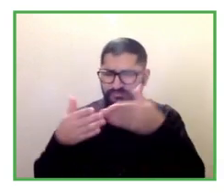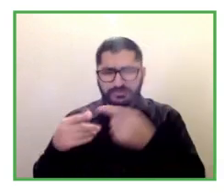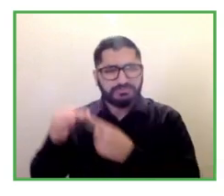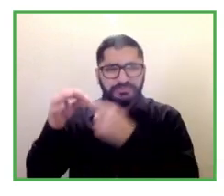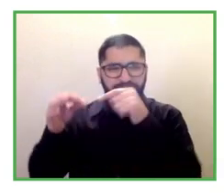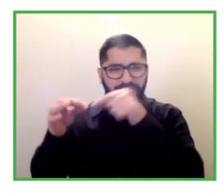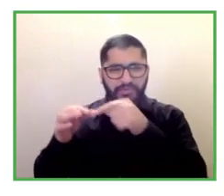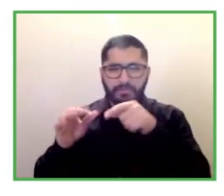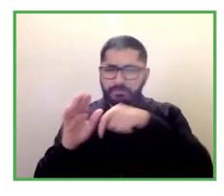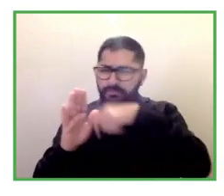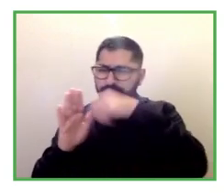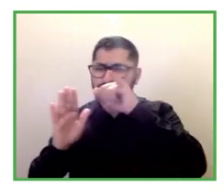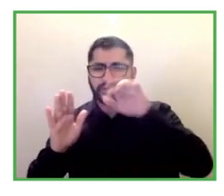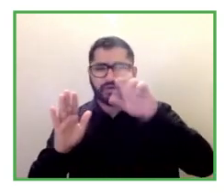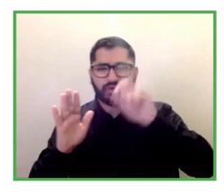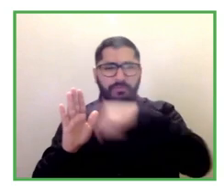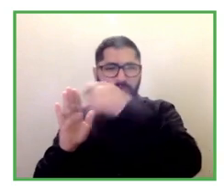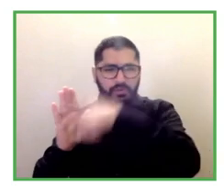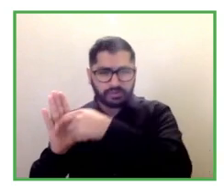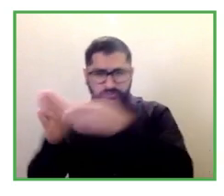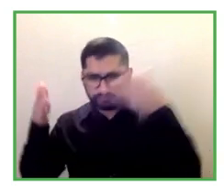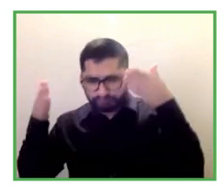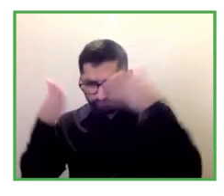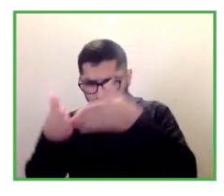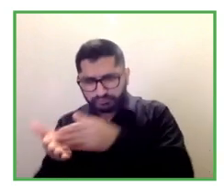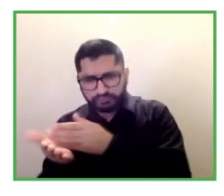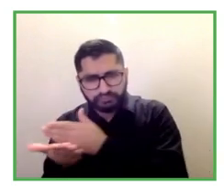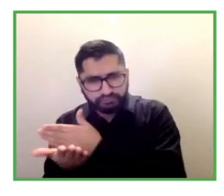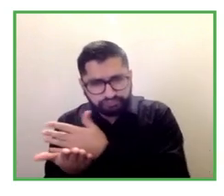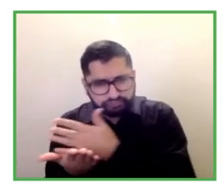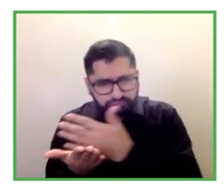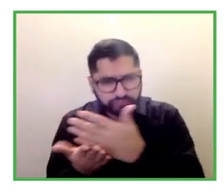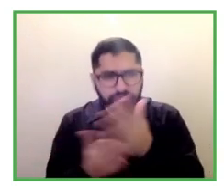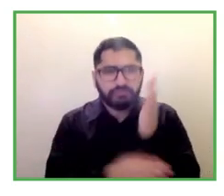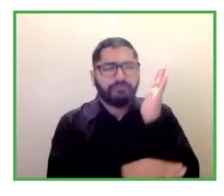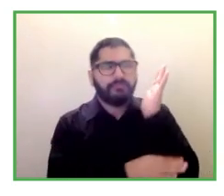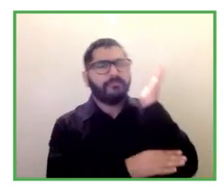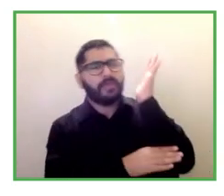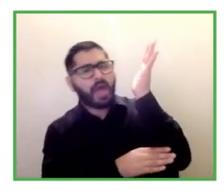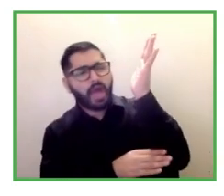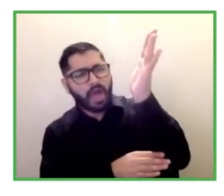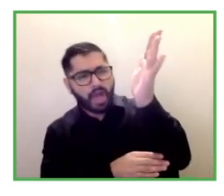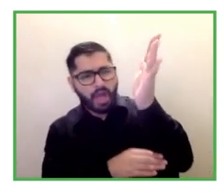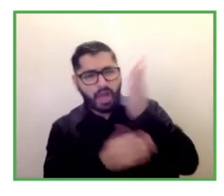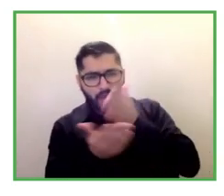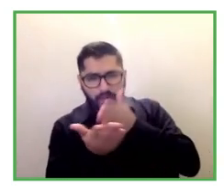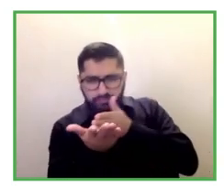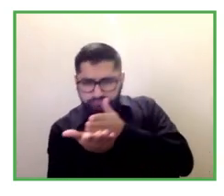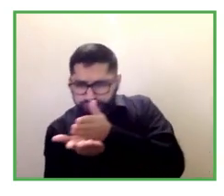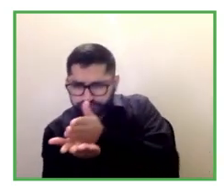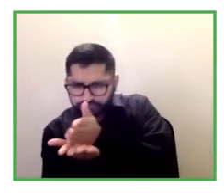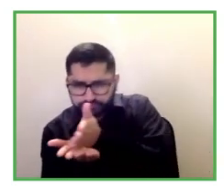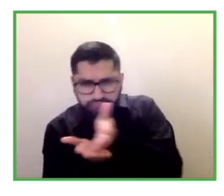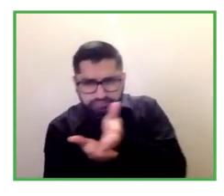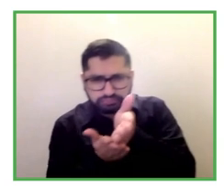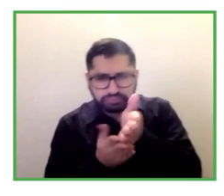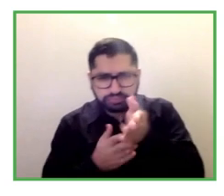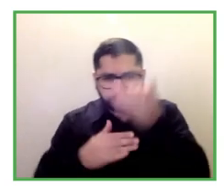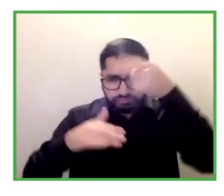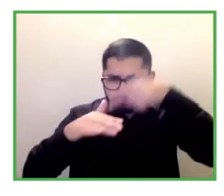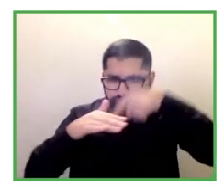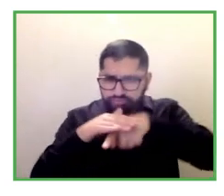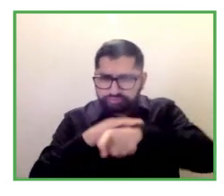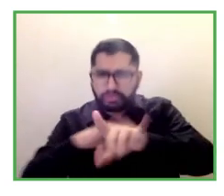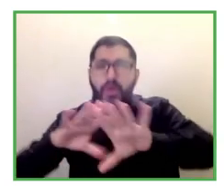involvement in the field of people with disabilities inclusive employment hearing all these amazing presentations and wanting to learn